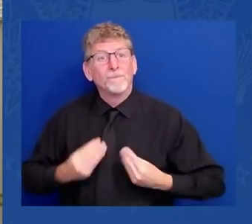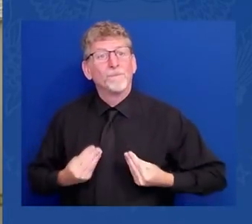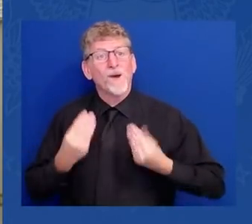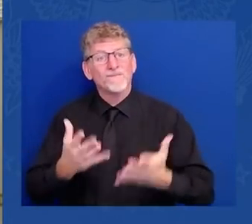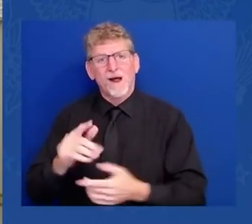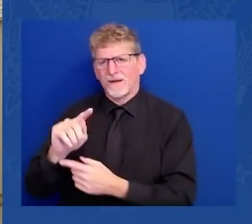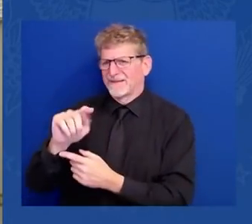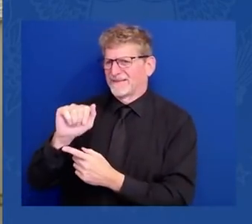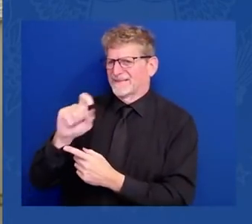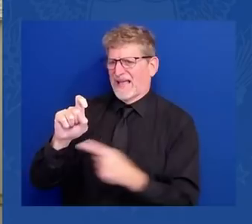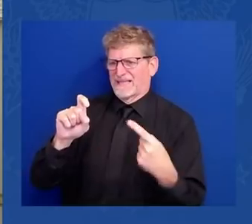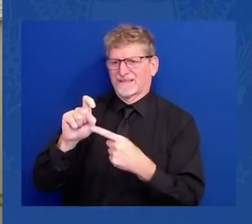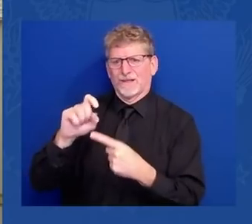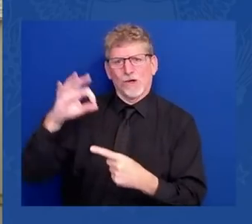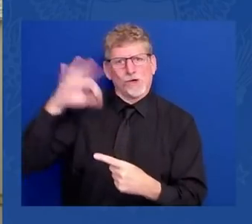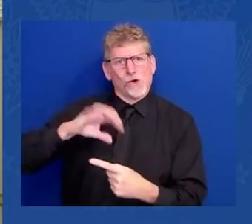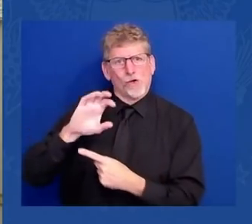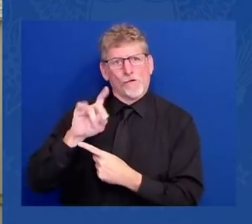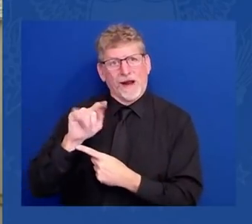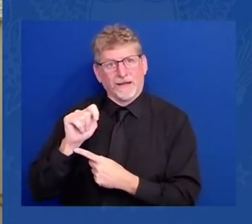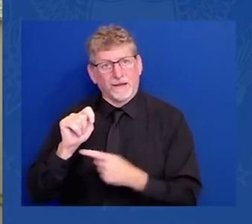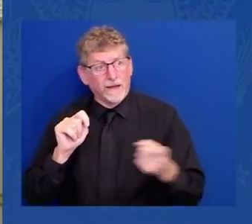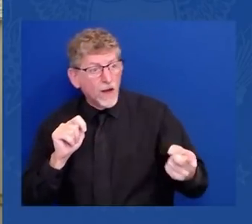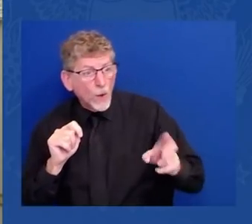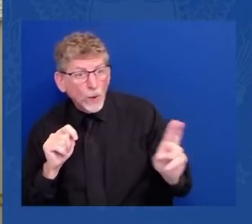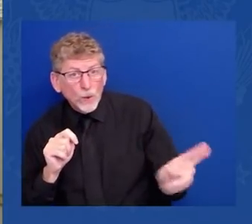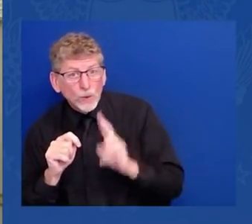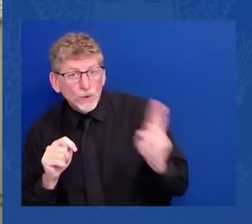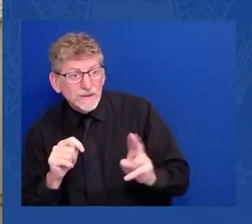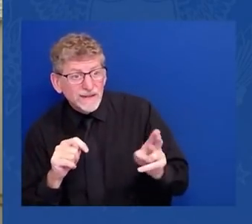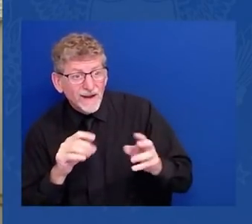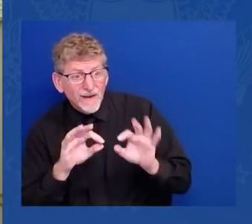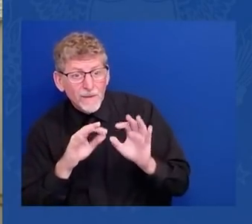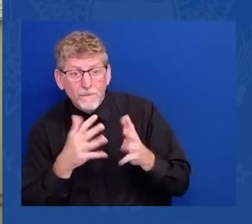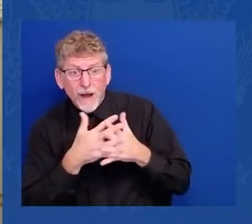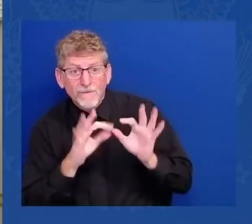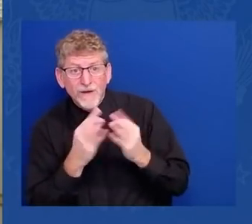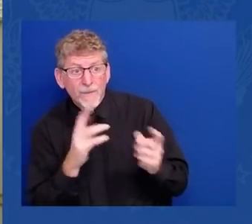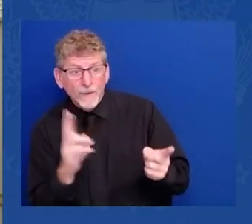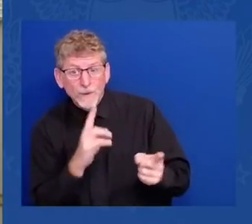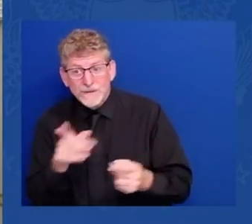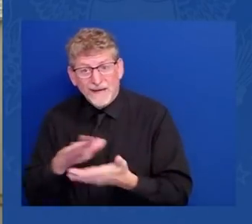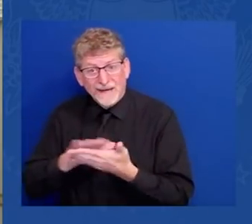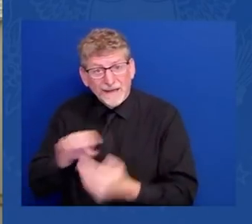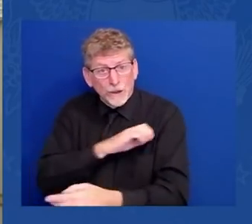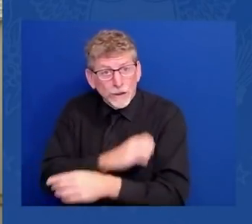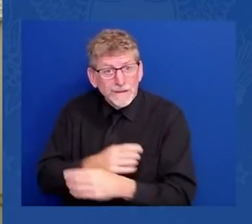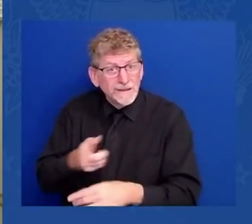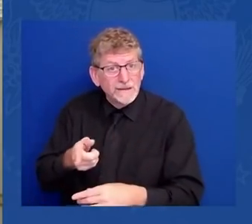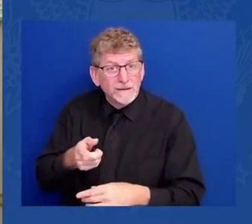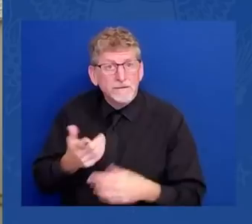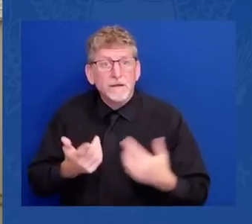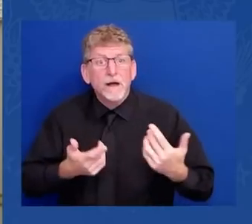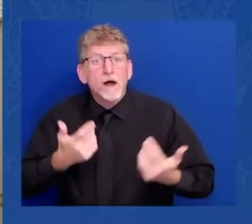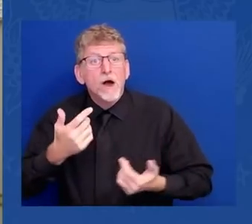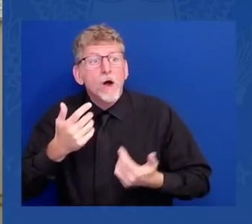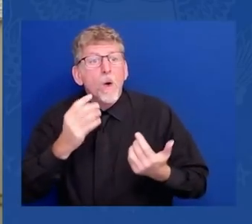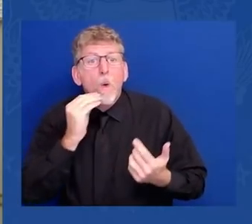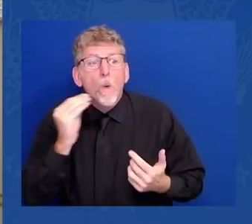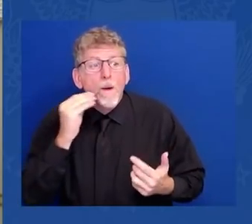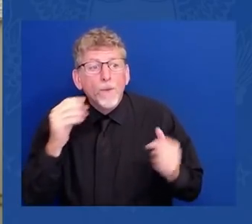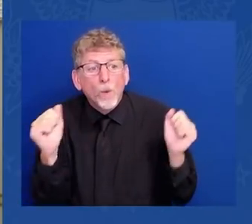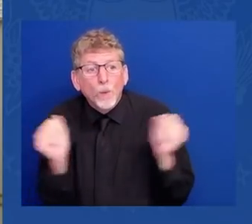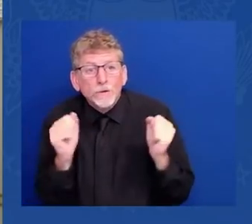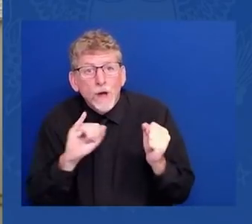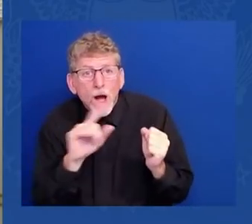And if we can if we do what we can it will mean that no one has to worry about the price of gas pump in the future.